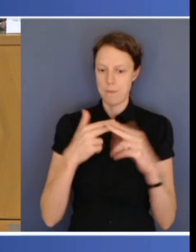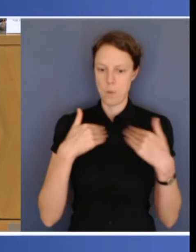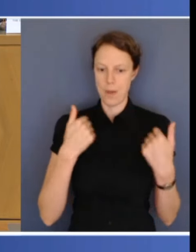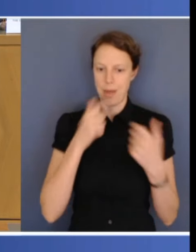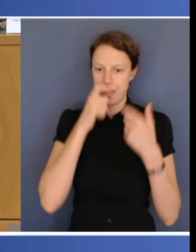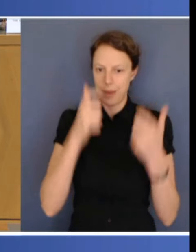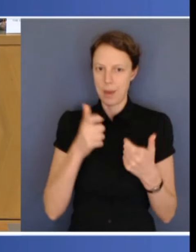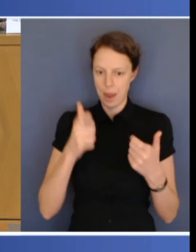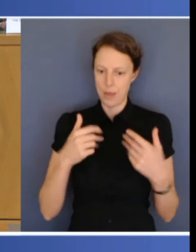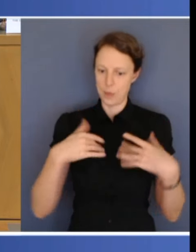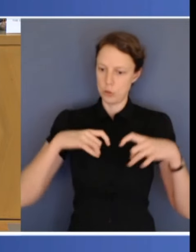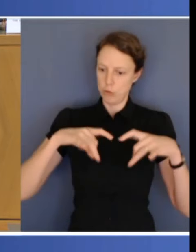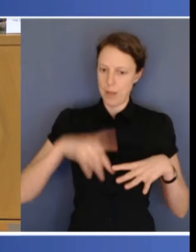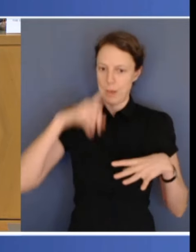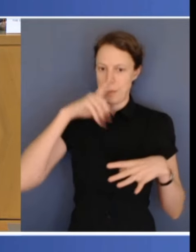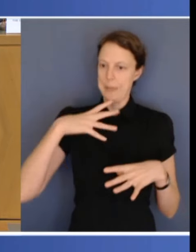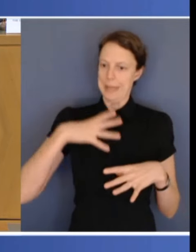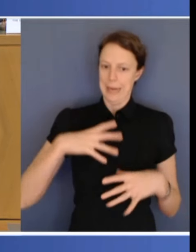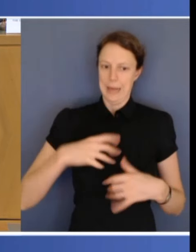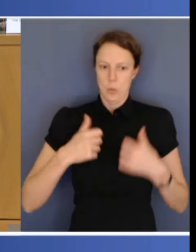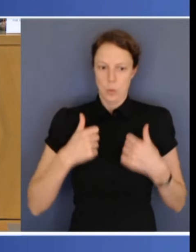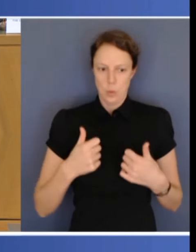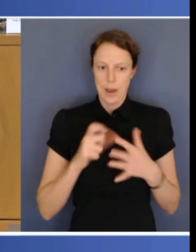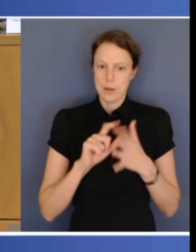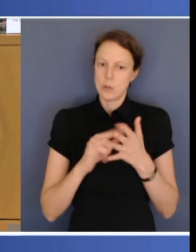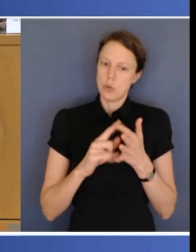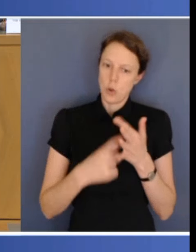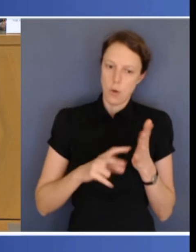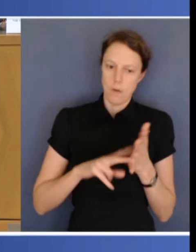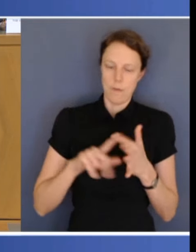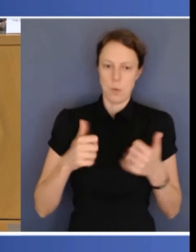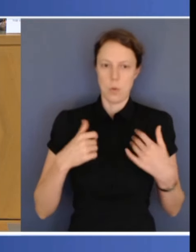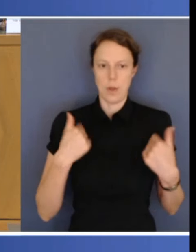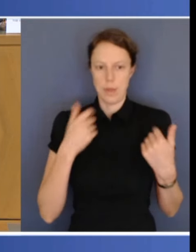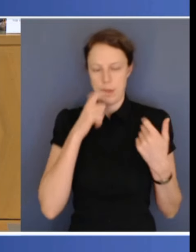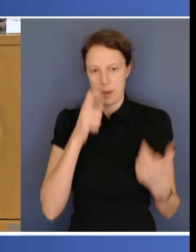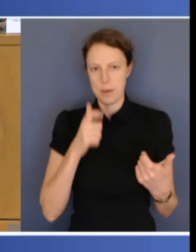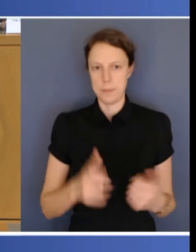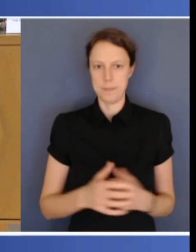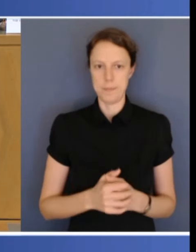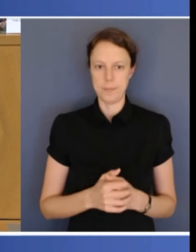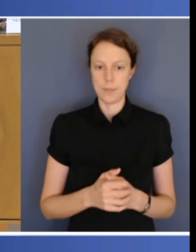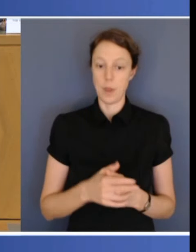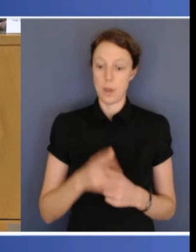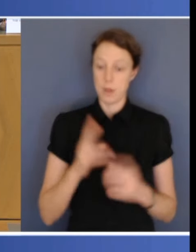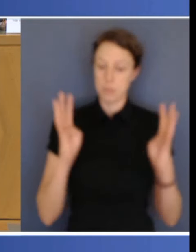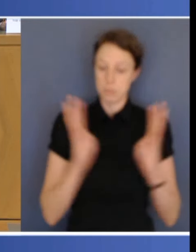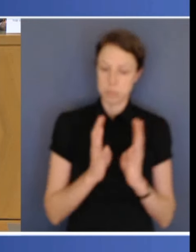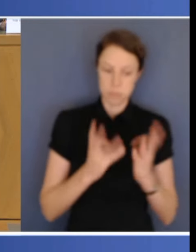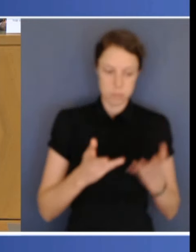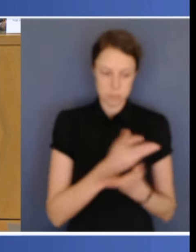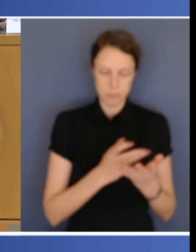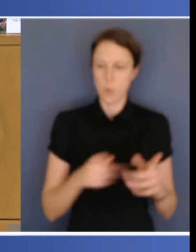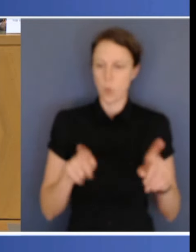deserve. National Cabinet also acknowledged the need for reforms to secure the future of the NDIS,